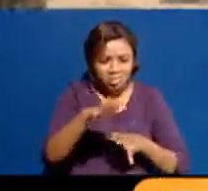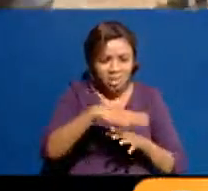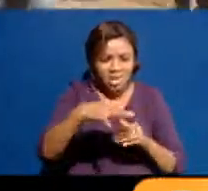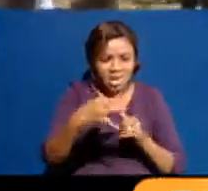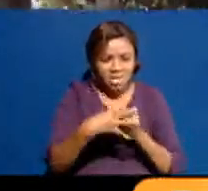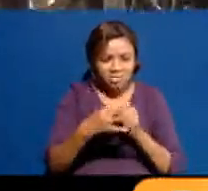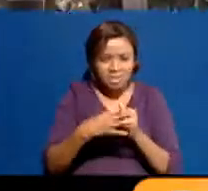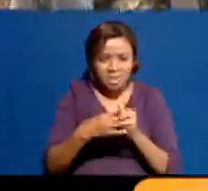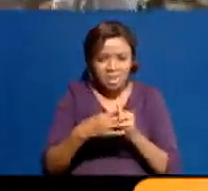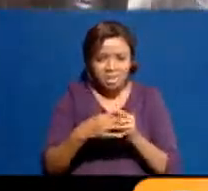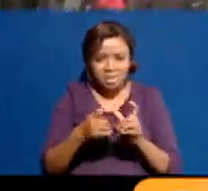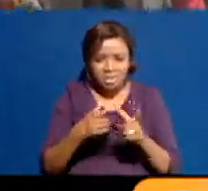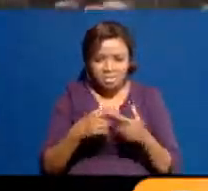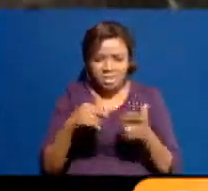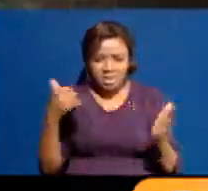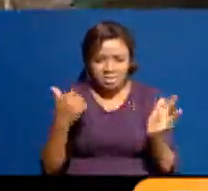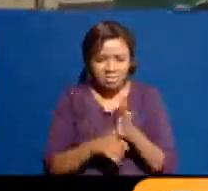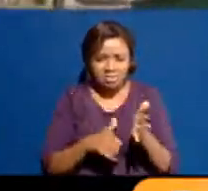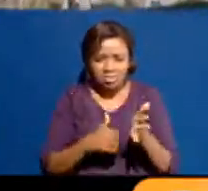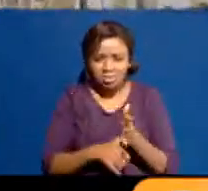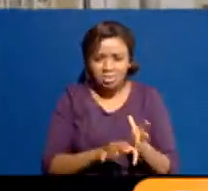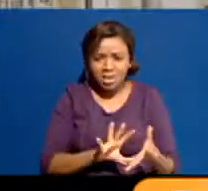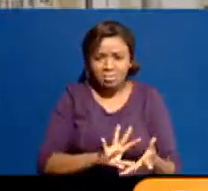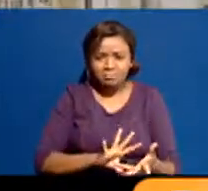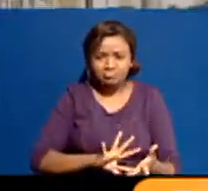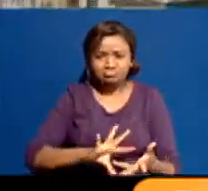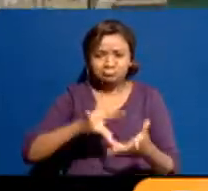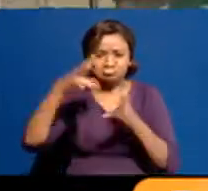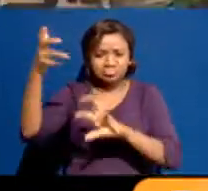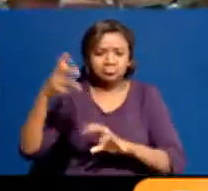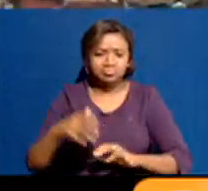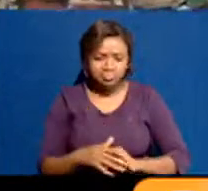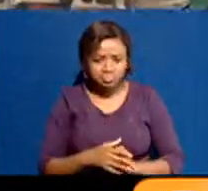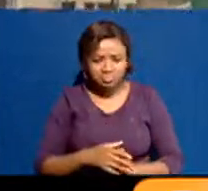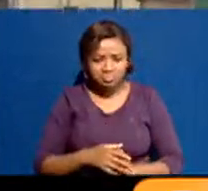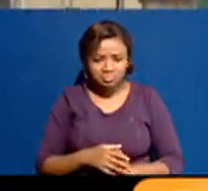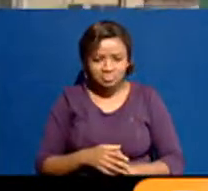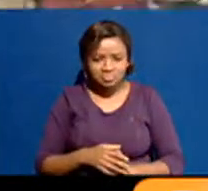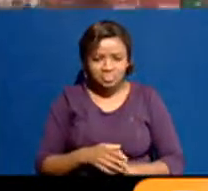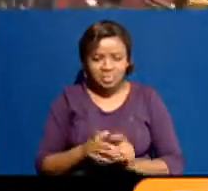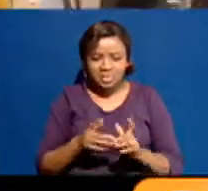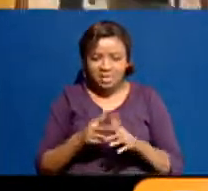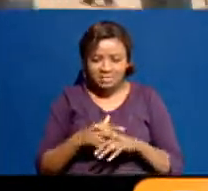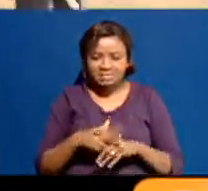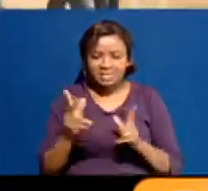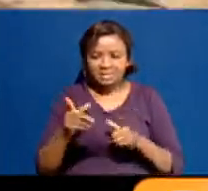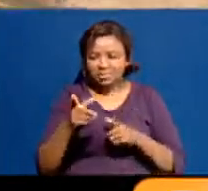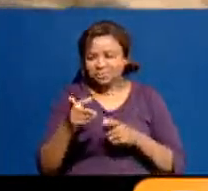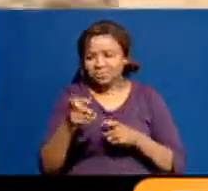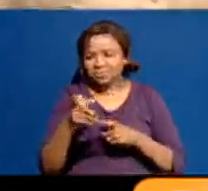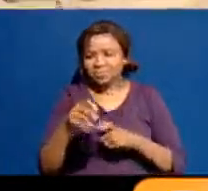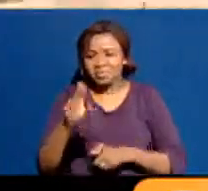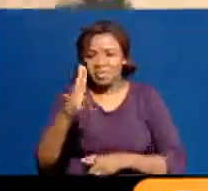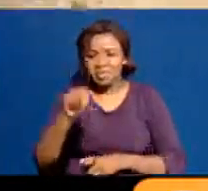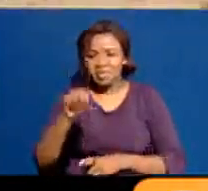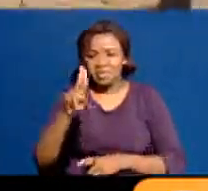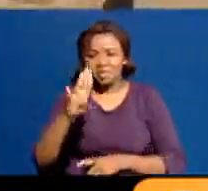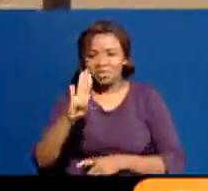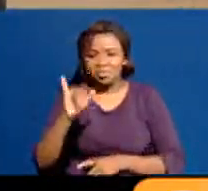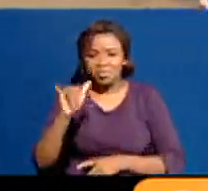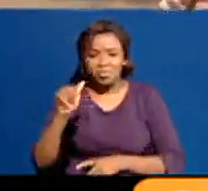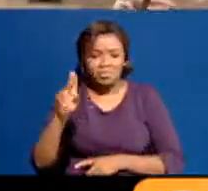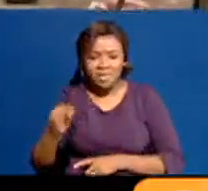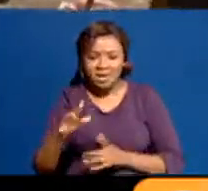started this standoff between the Nubians and, you know, to start this conflict off? We've seen that